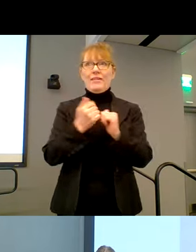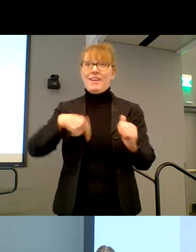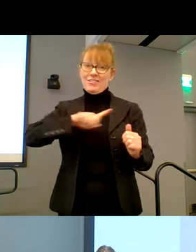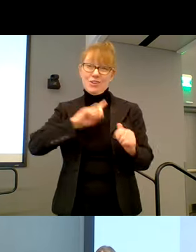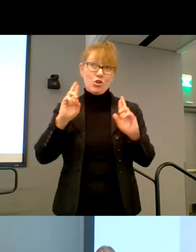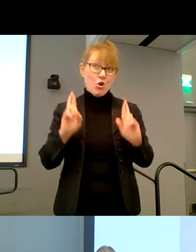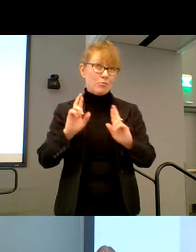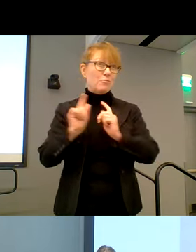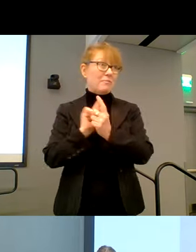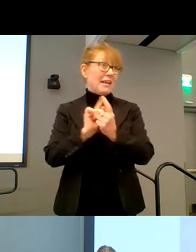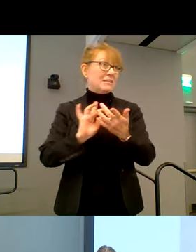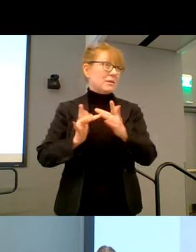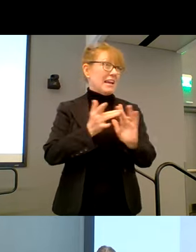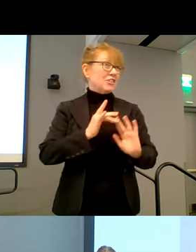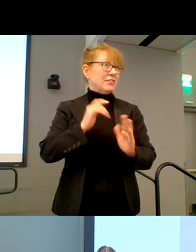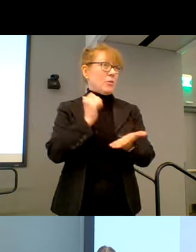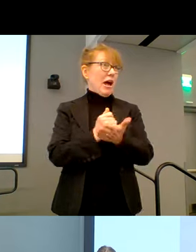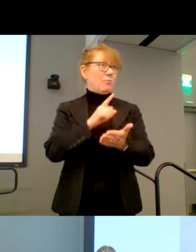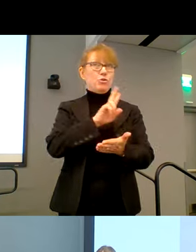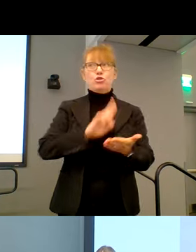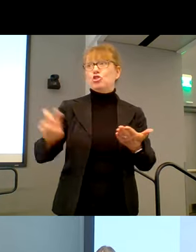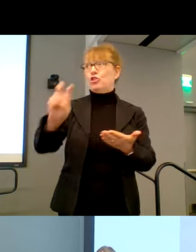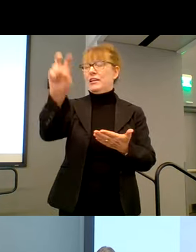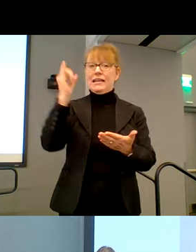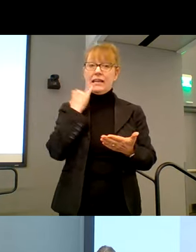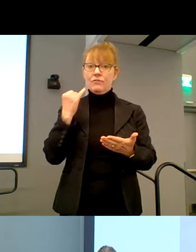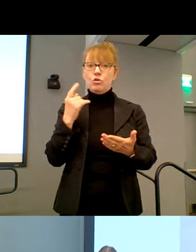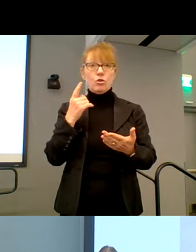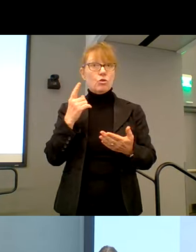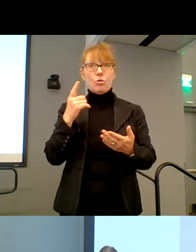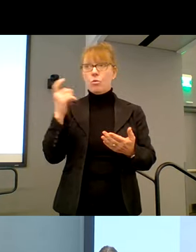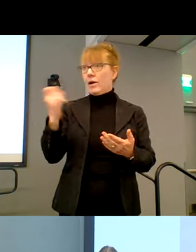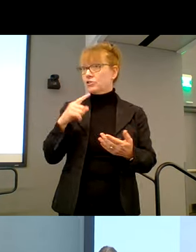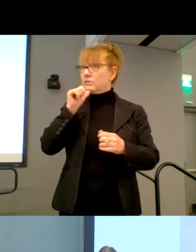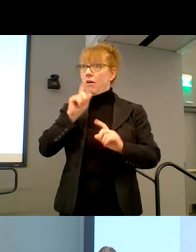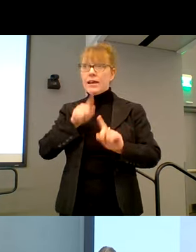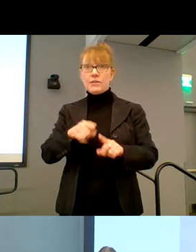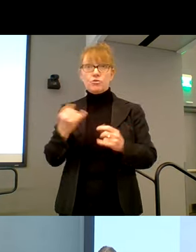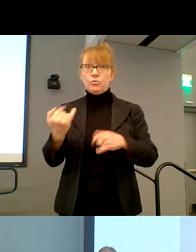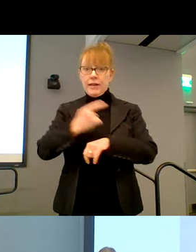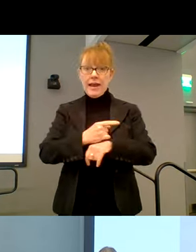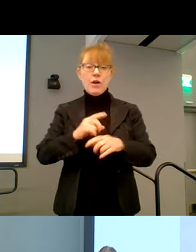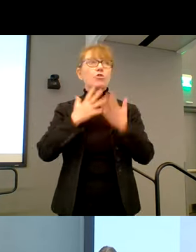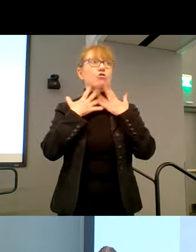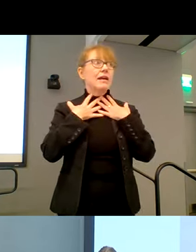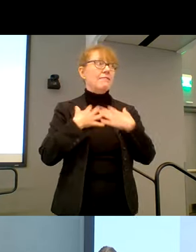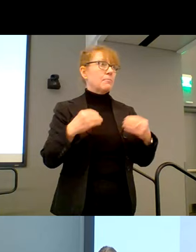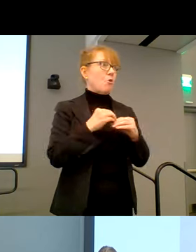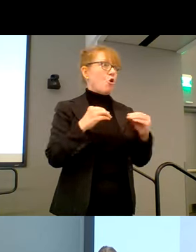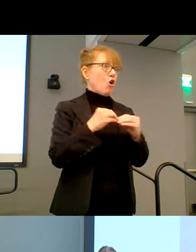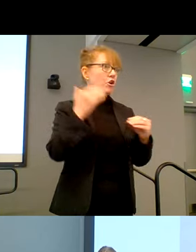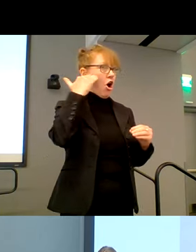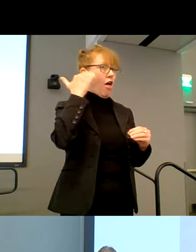today that will help you along your journey. If your question wasn't answered here today or you're craving more knowledge